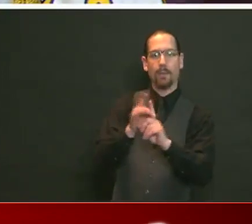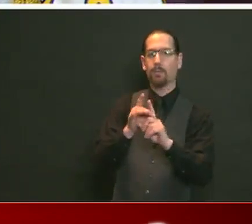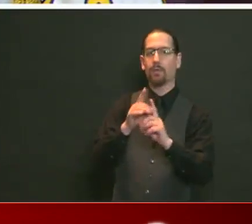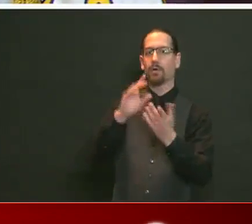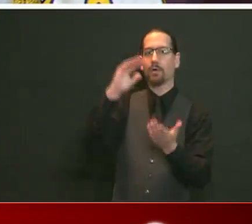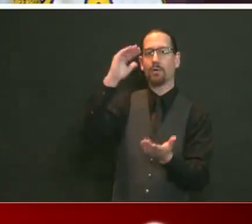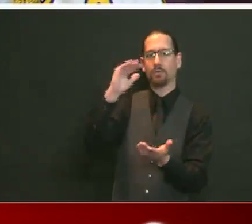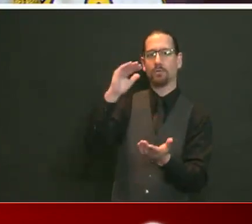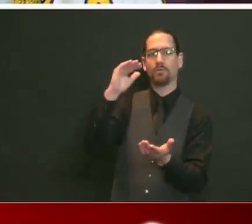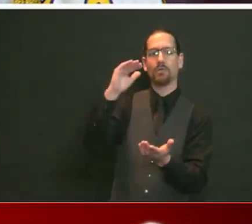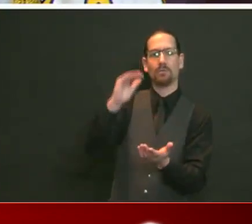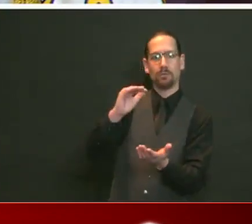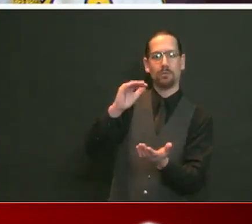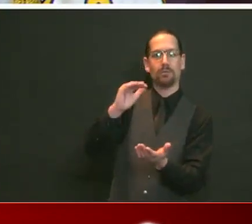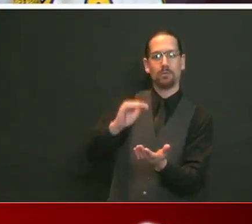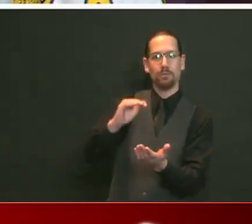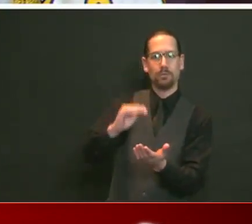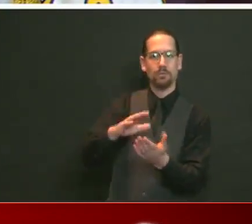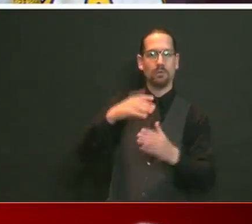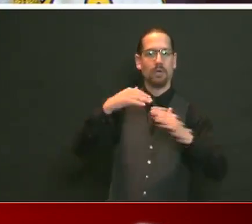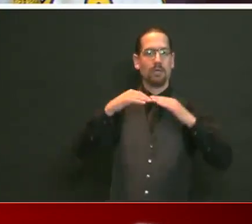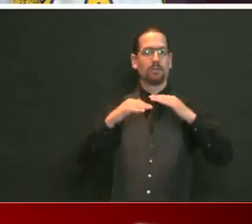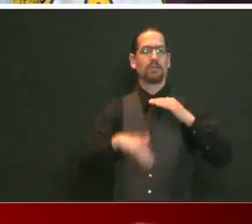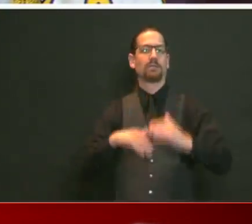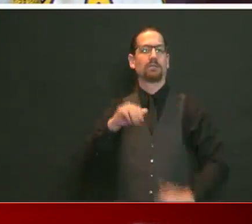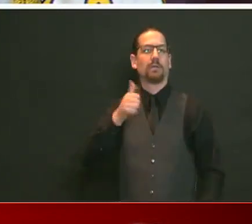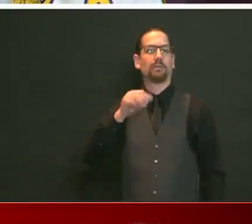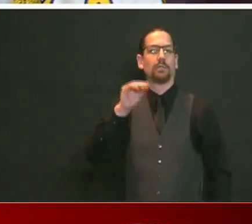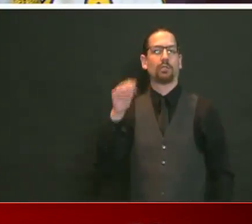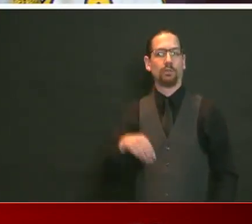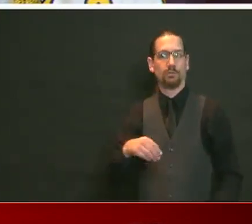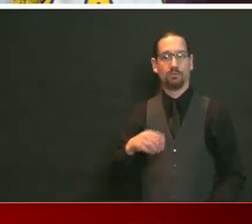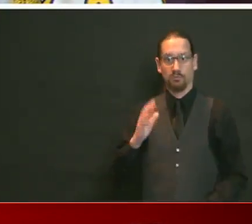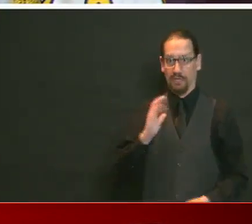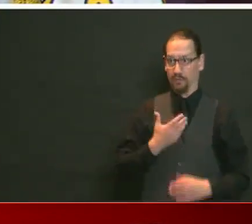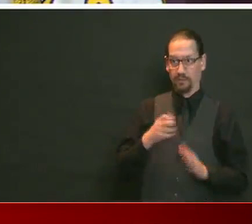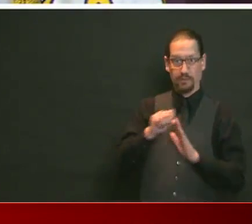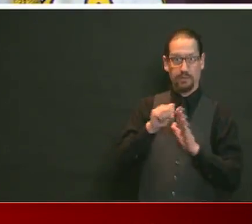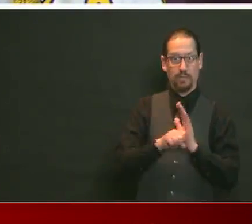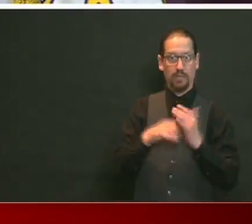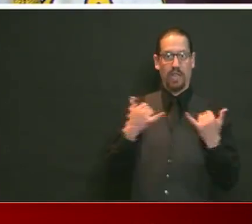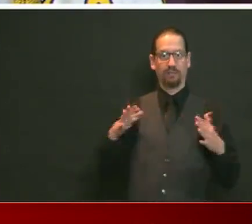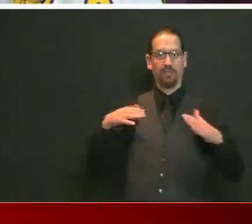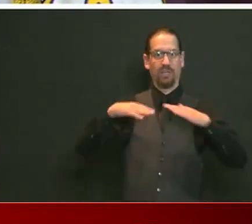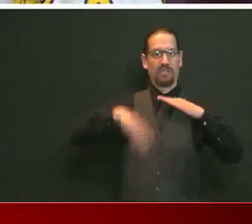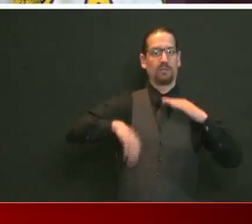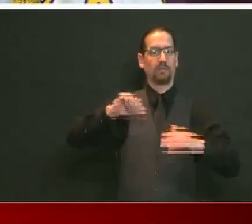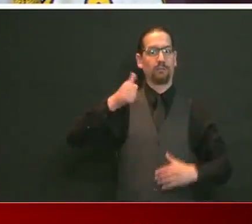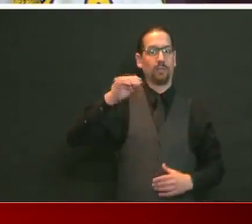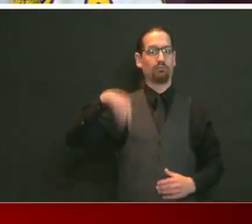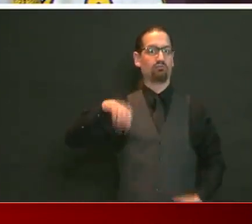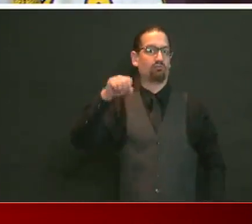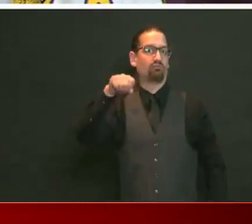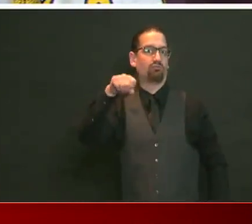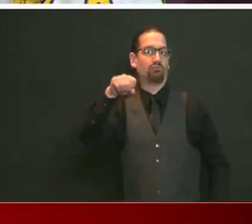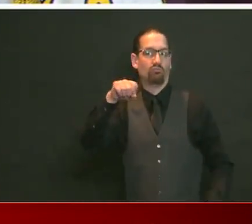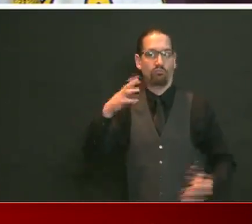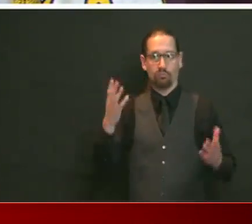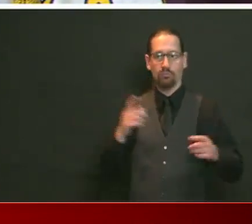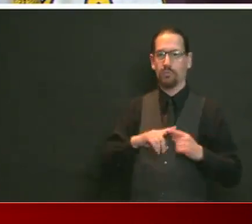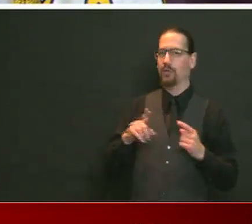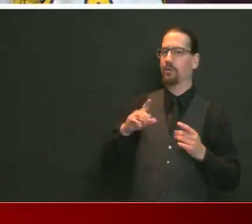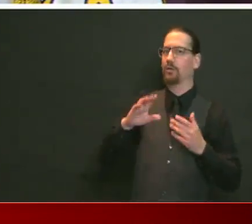10%. We are that for the state, but we do have, as the governor mentioned, communities that are not less than